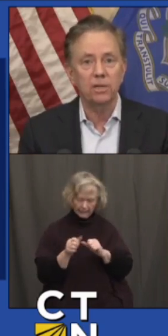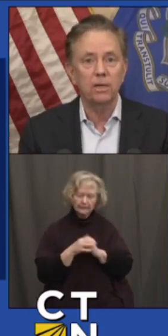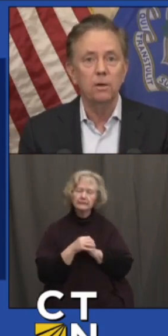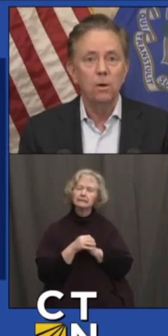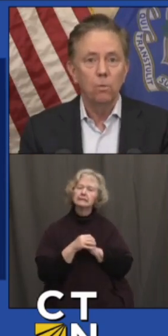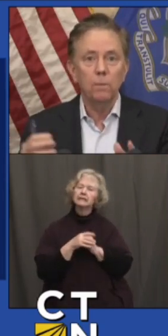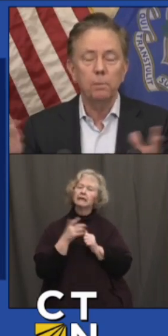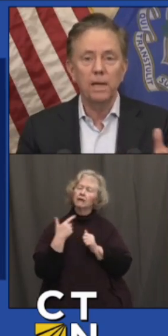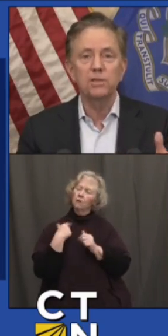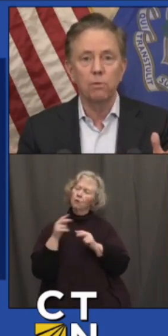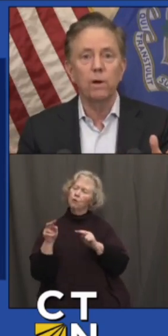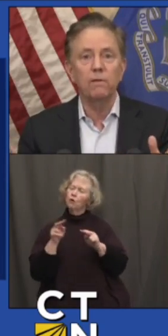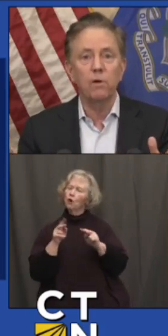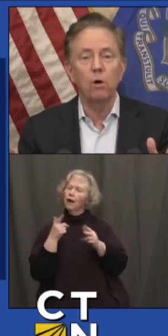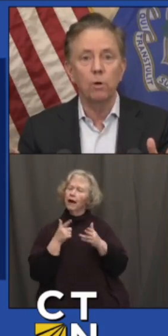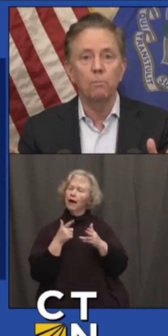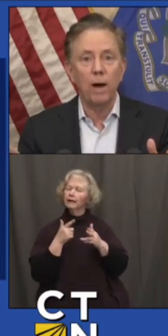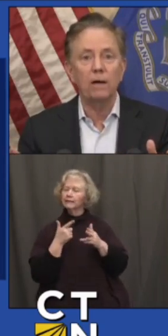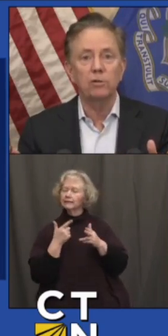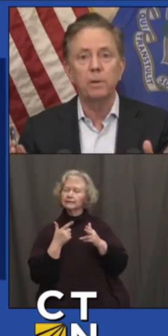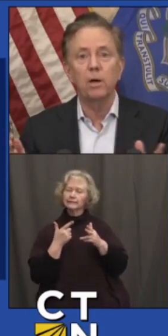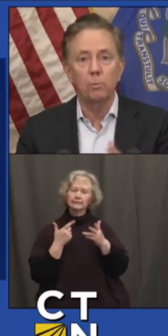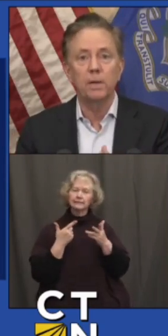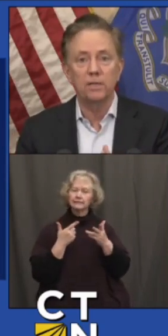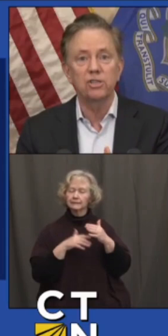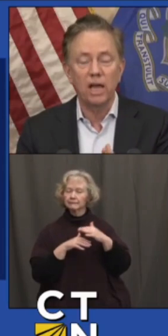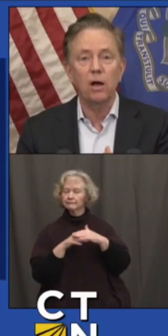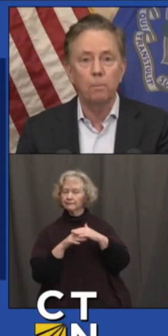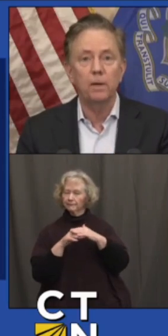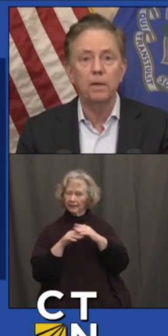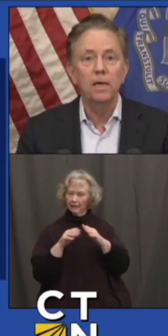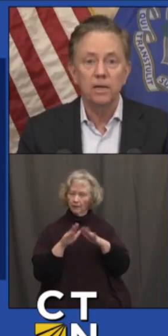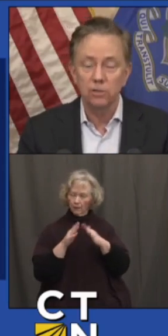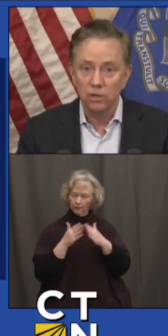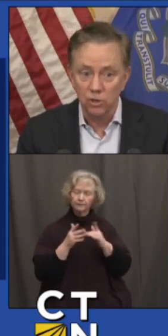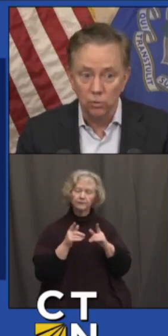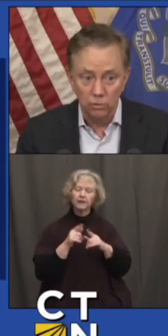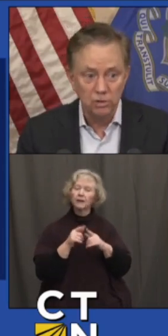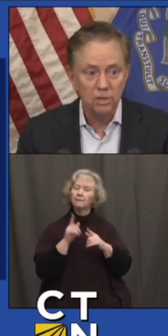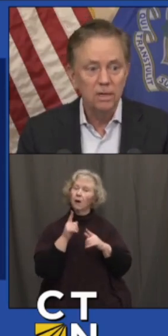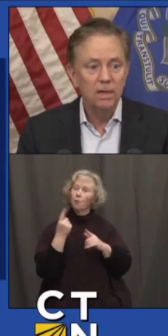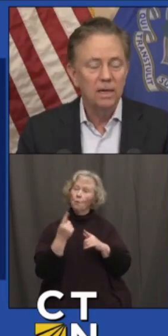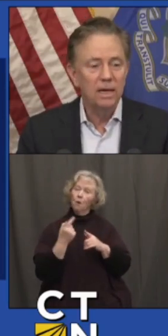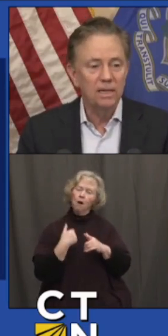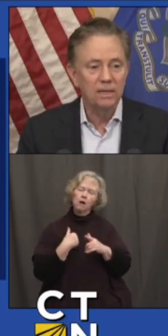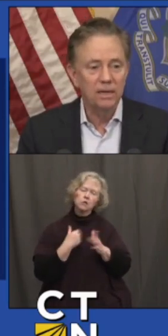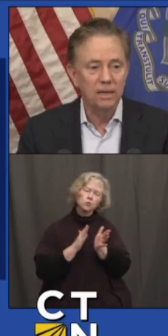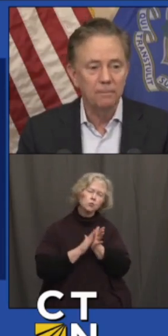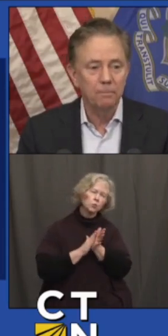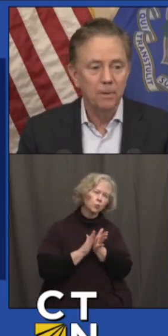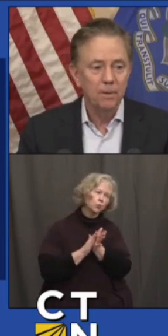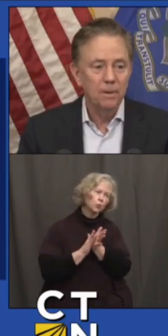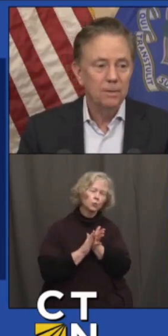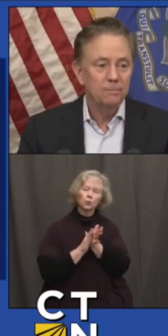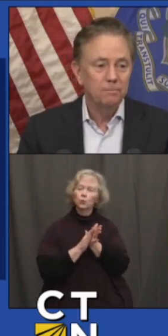capacity. One place where we're proud to be open and stay open is our schools. And